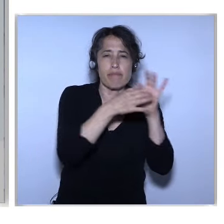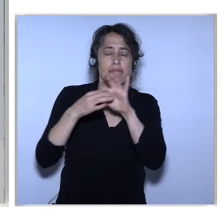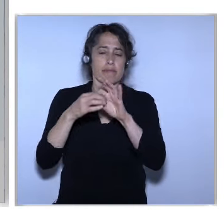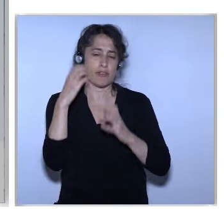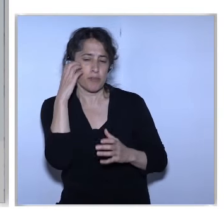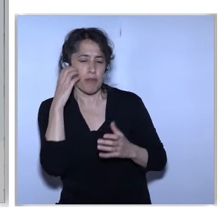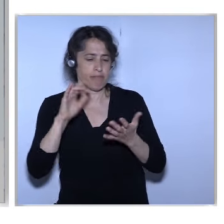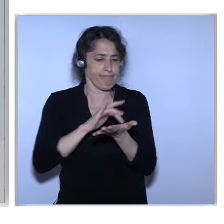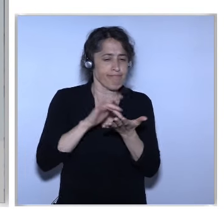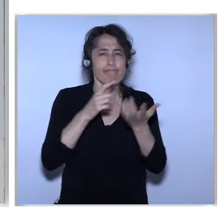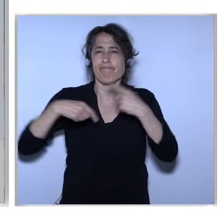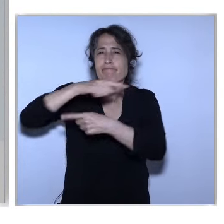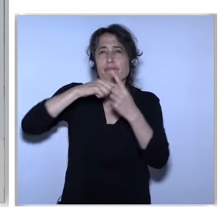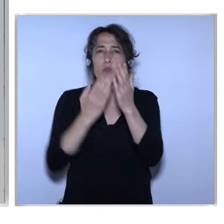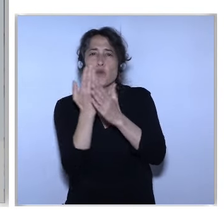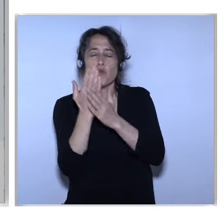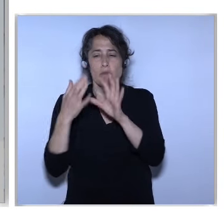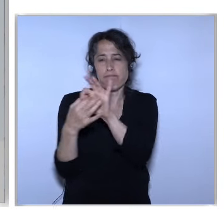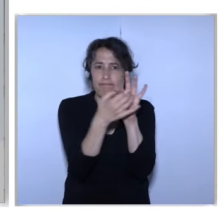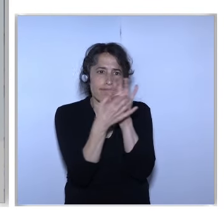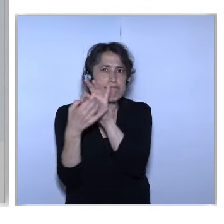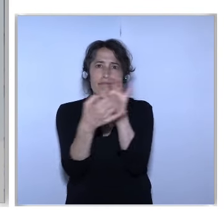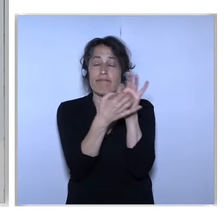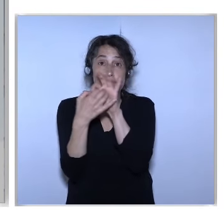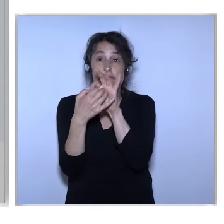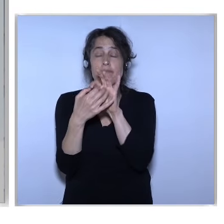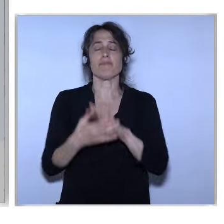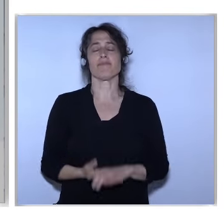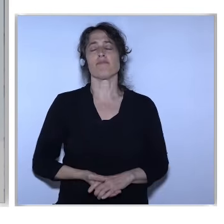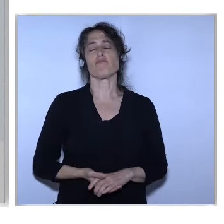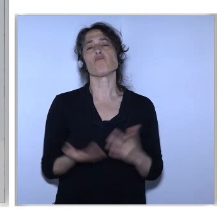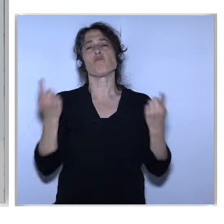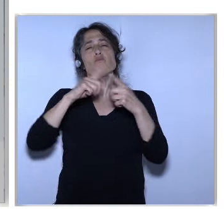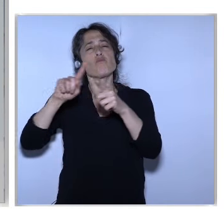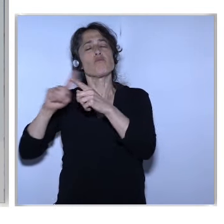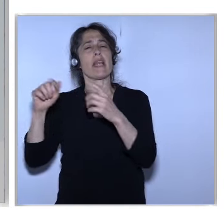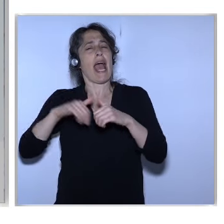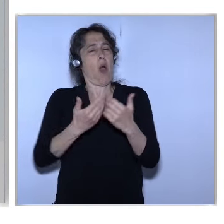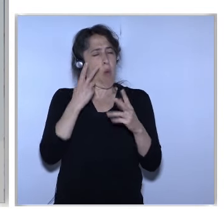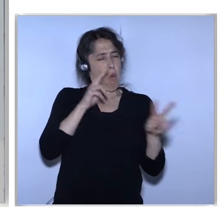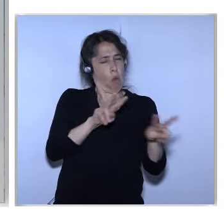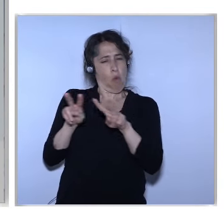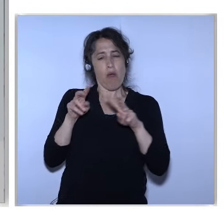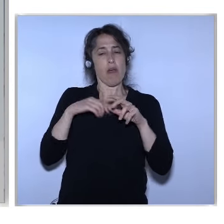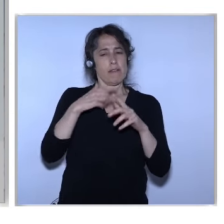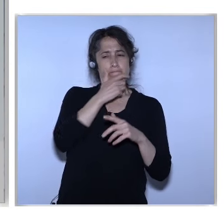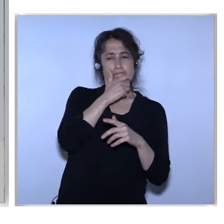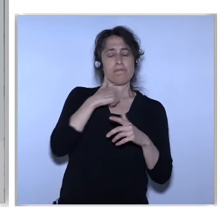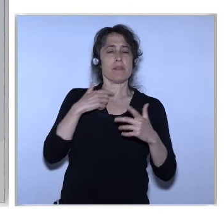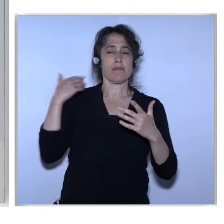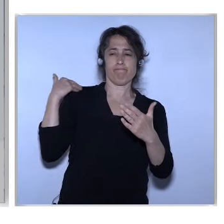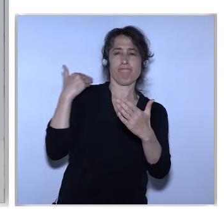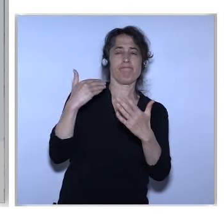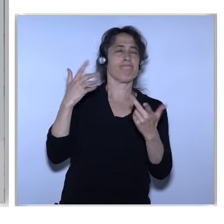strategies And we have Defined Taking there A few of the Kind of measures Where we want To challenge Our